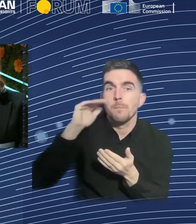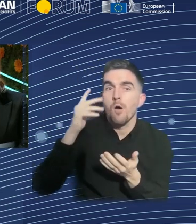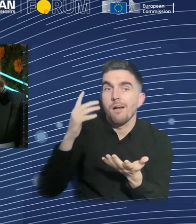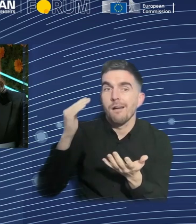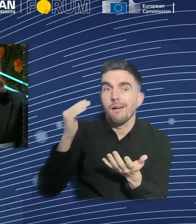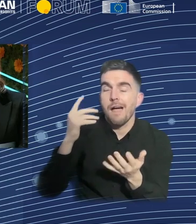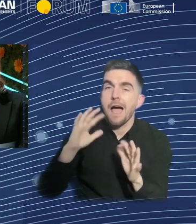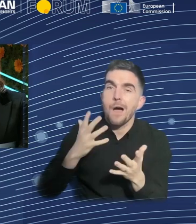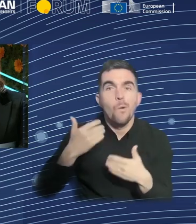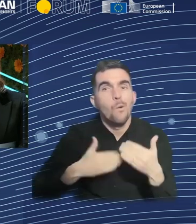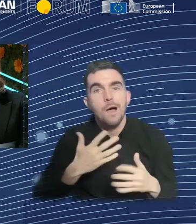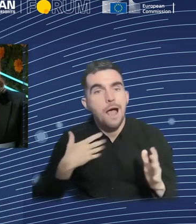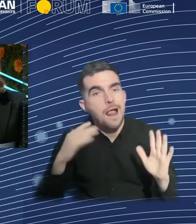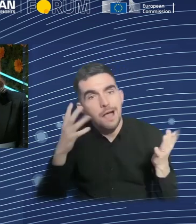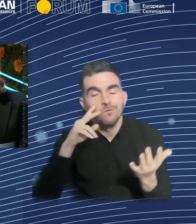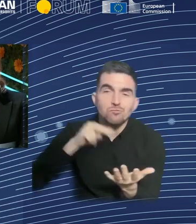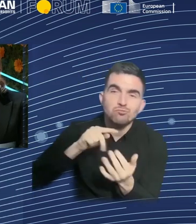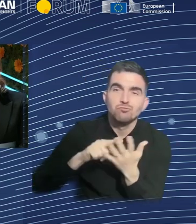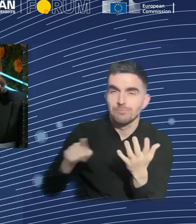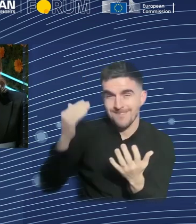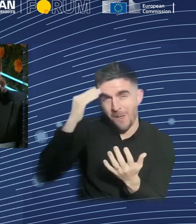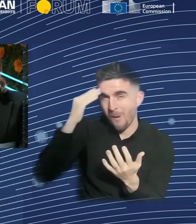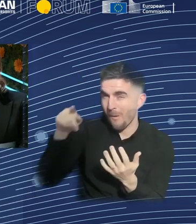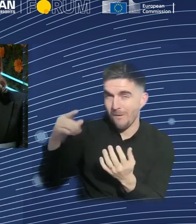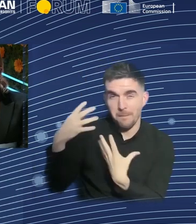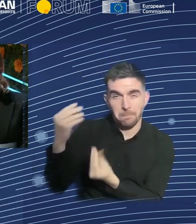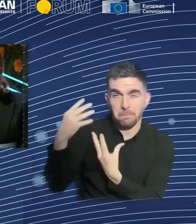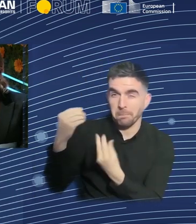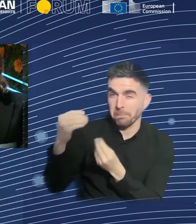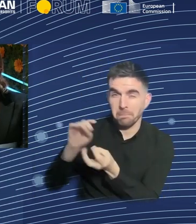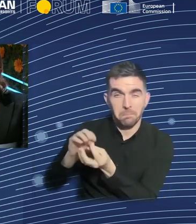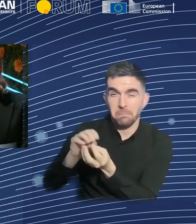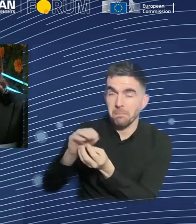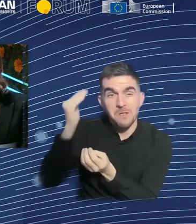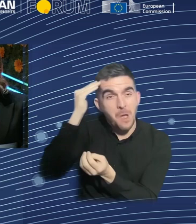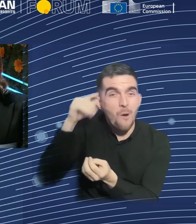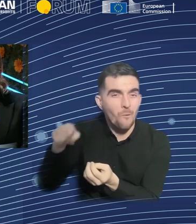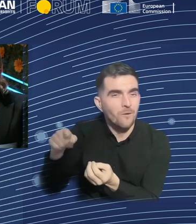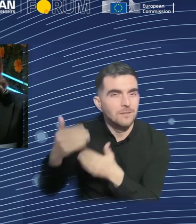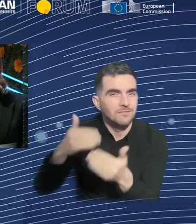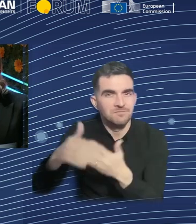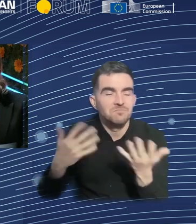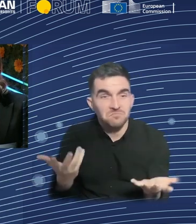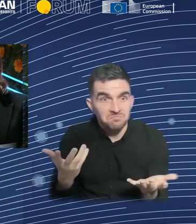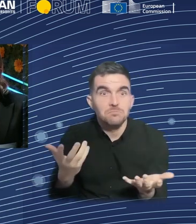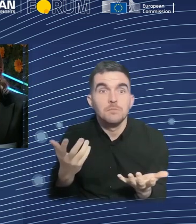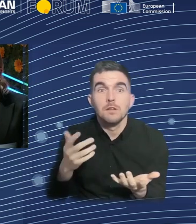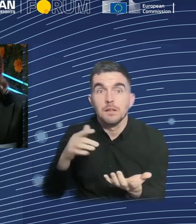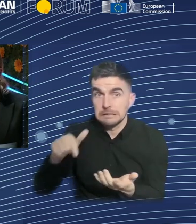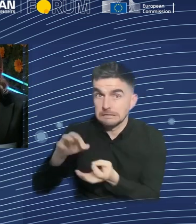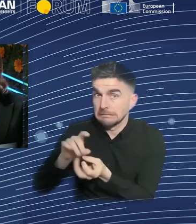anecdotally, at least, the way they've changed us is to make us more extreme versions of ourselves